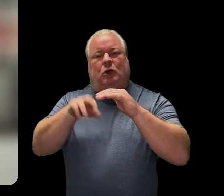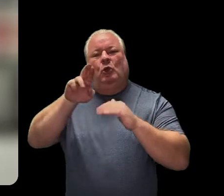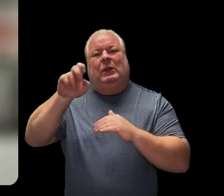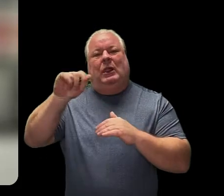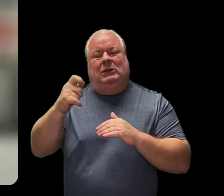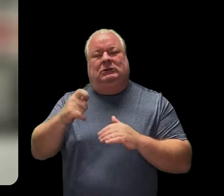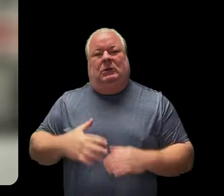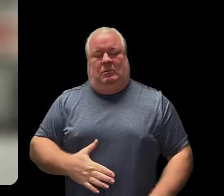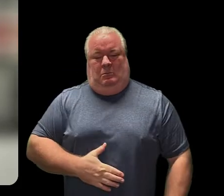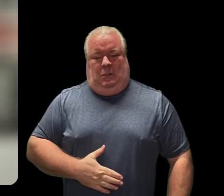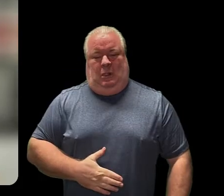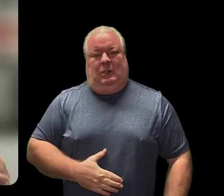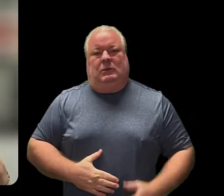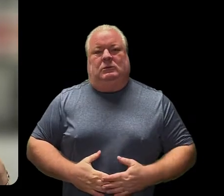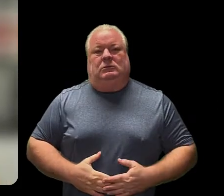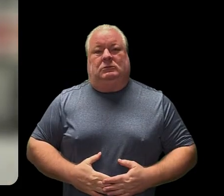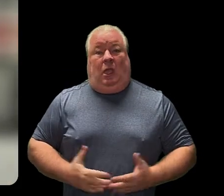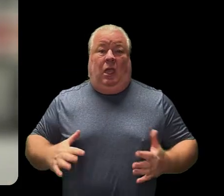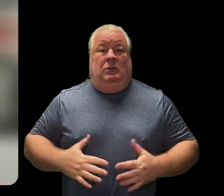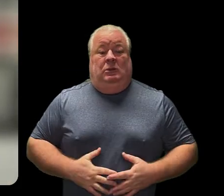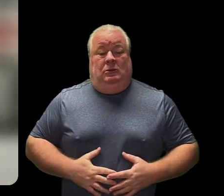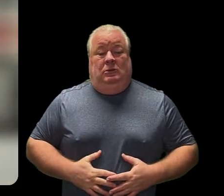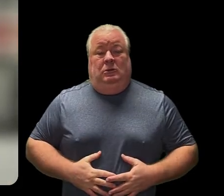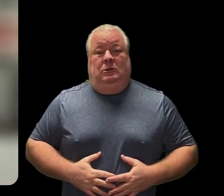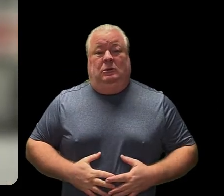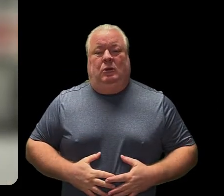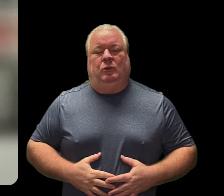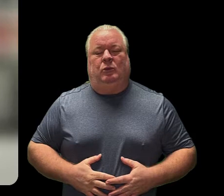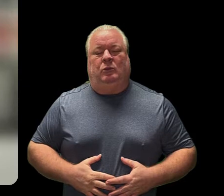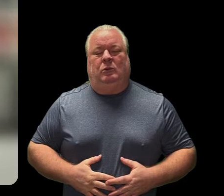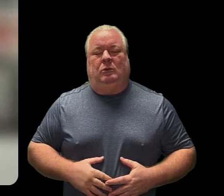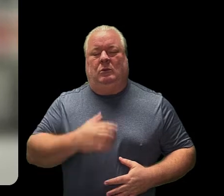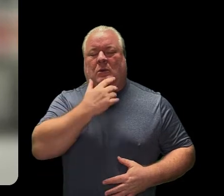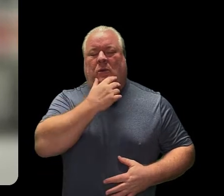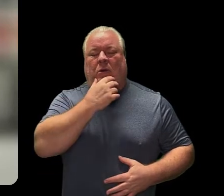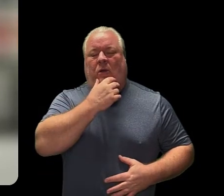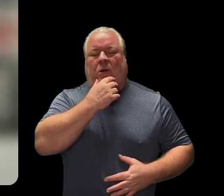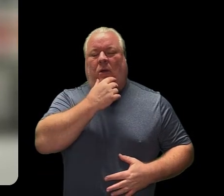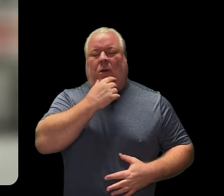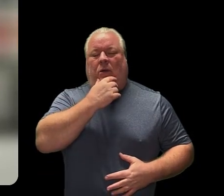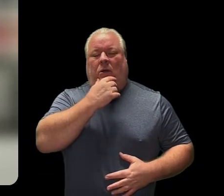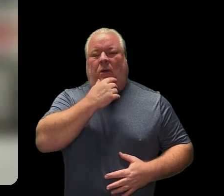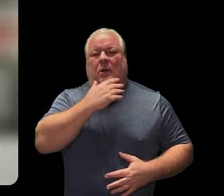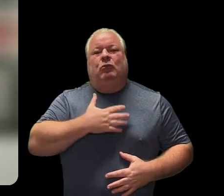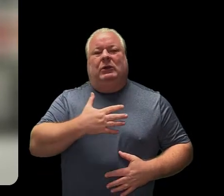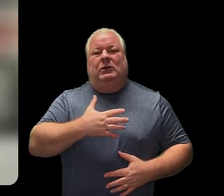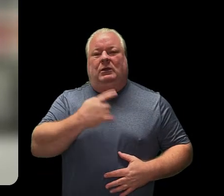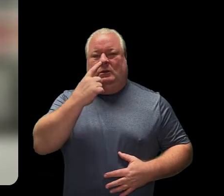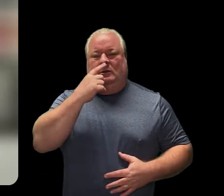Relax your belly. You can even put your hands on your belly and breathe with me.